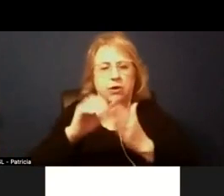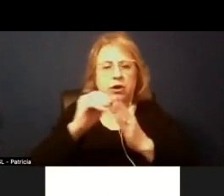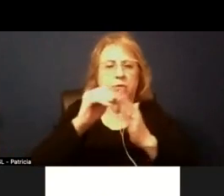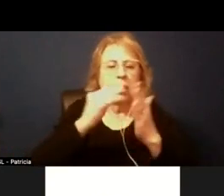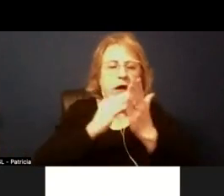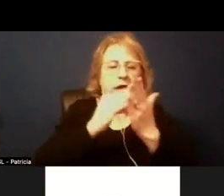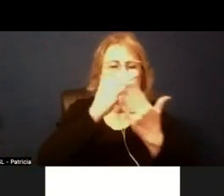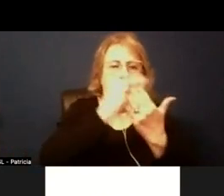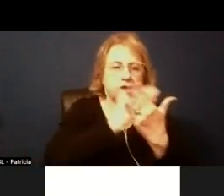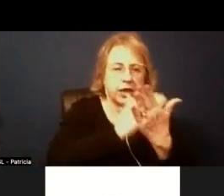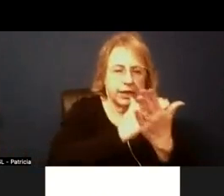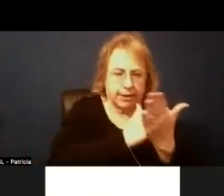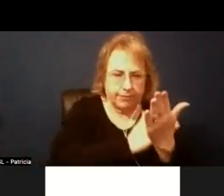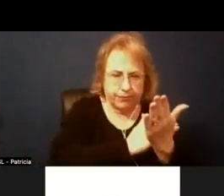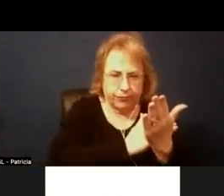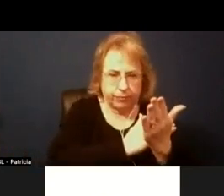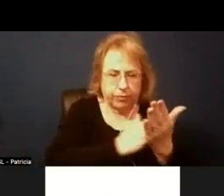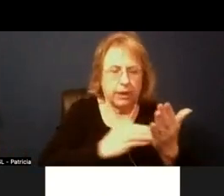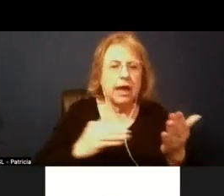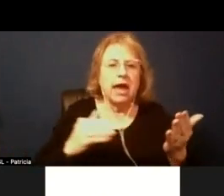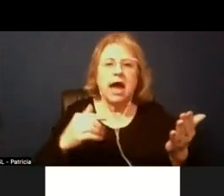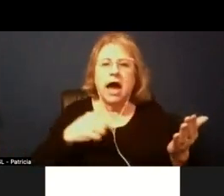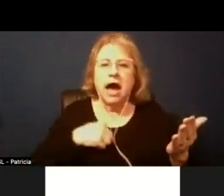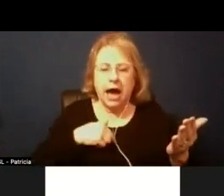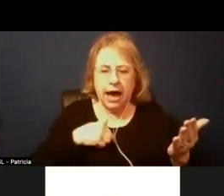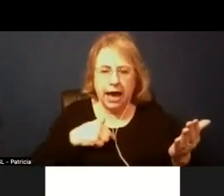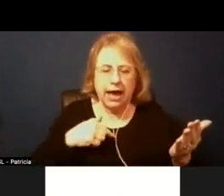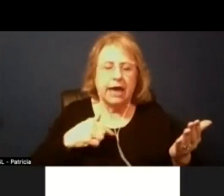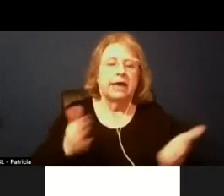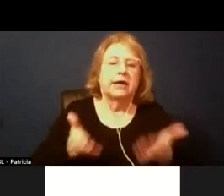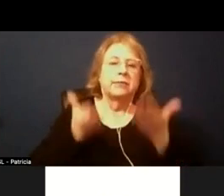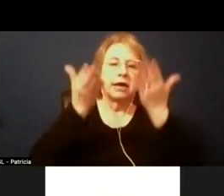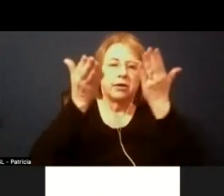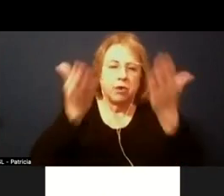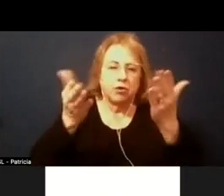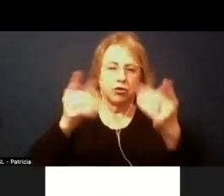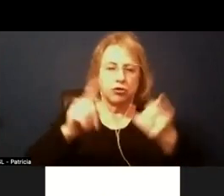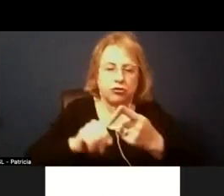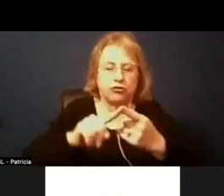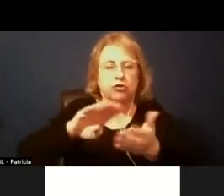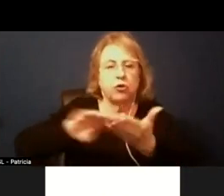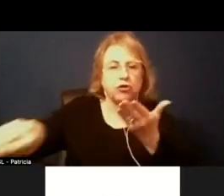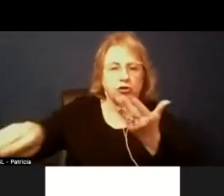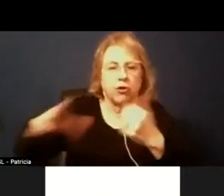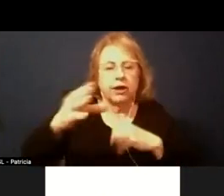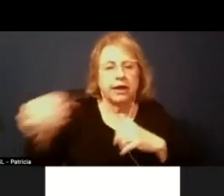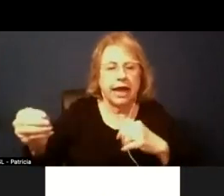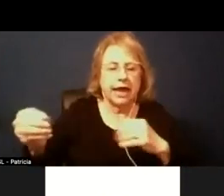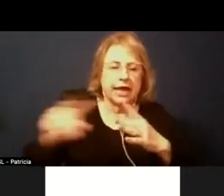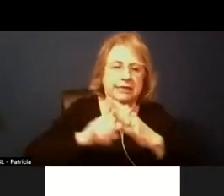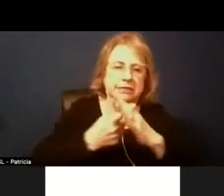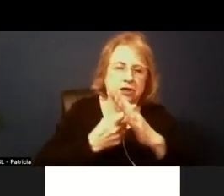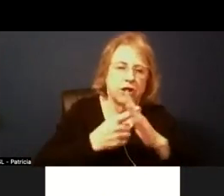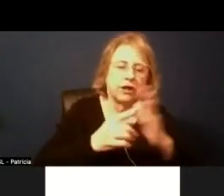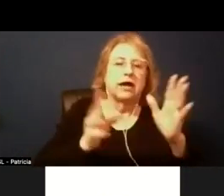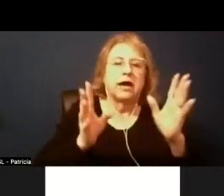adjourn this meeting and move on motion to adjourn and return to closed session second thank you trustee watkins for the motion